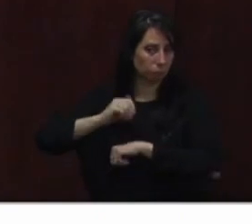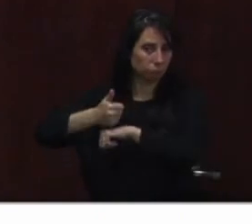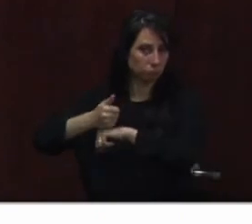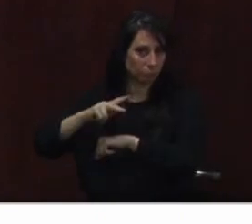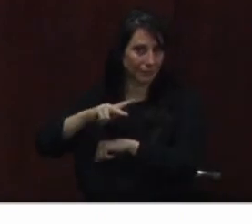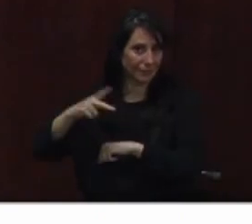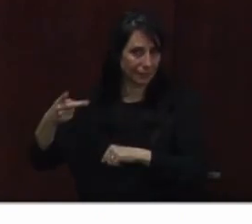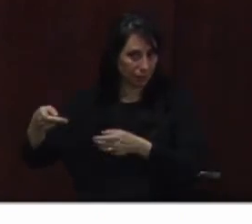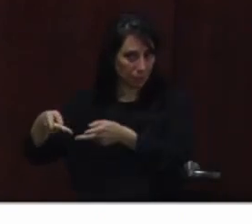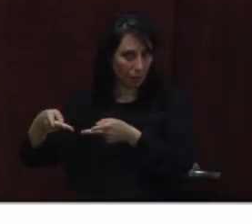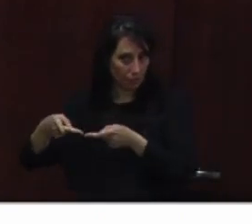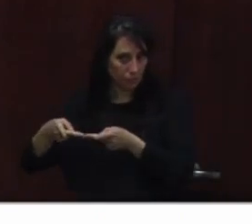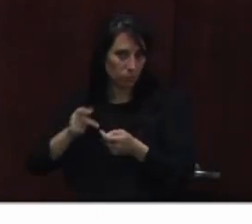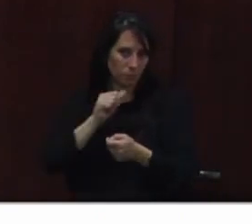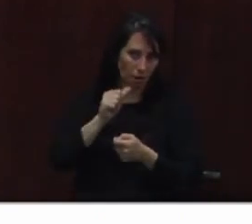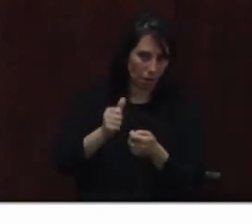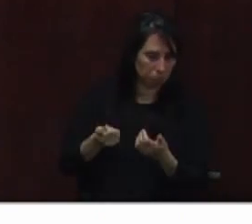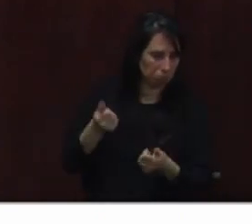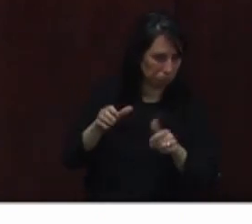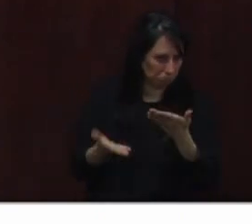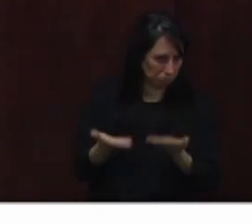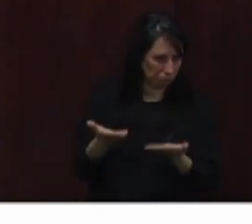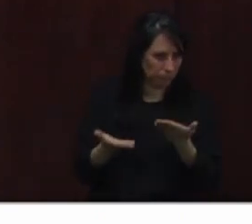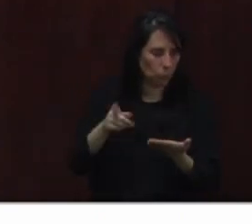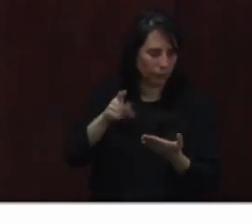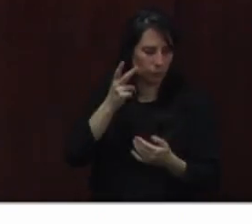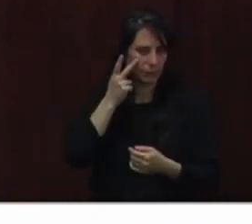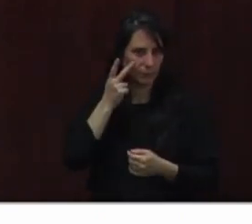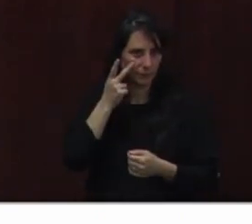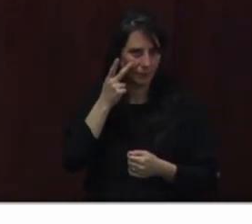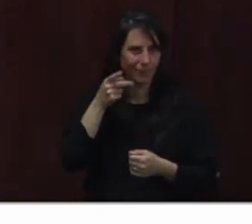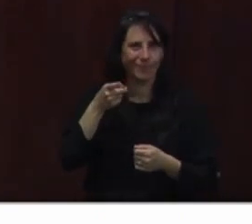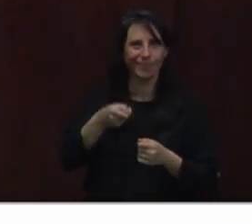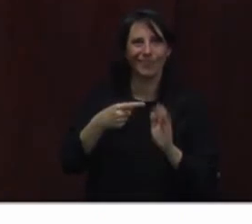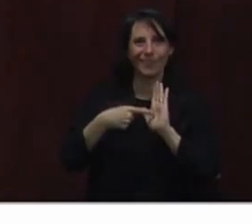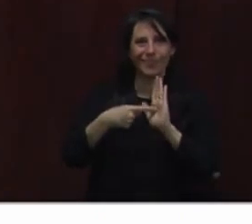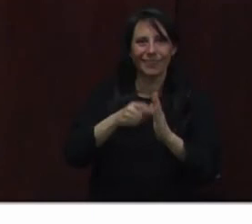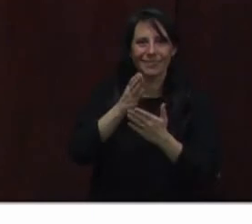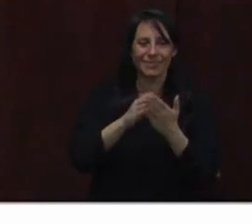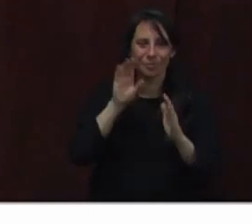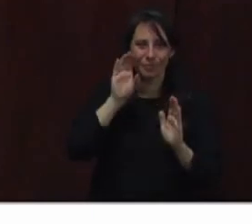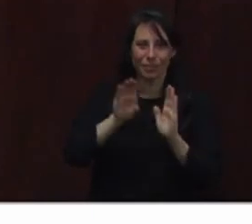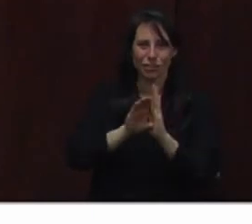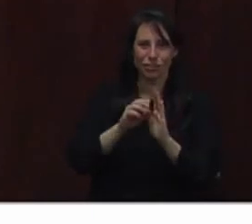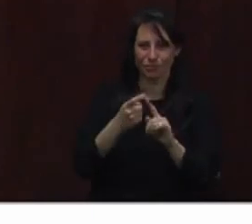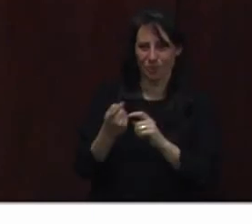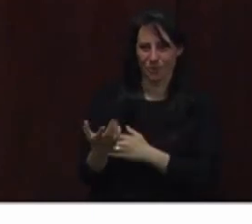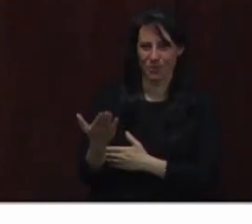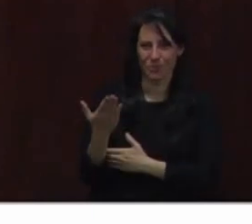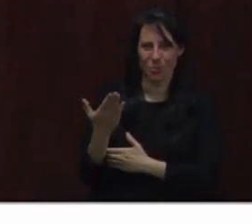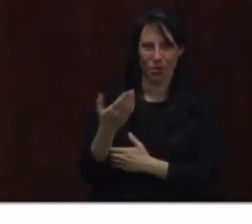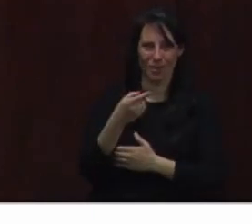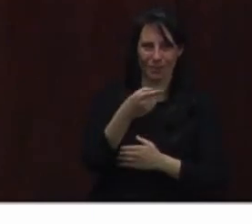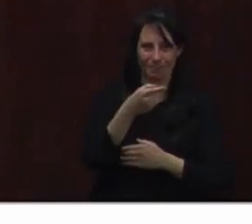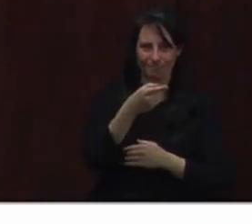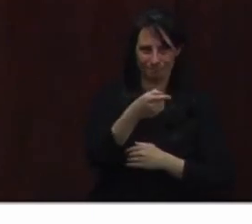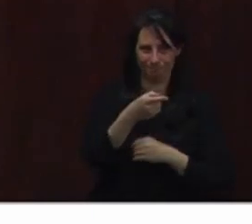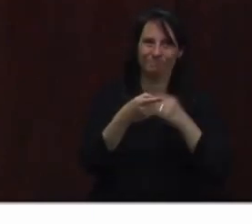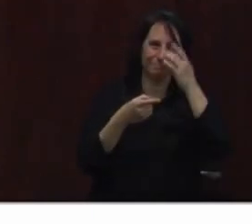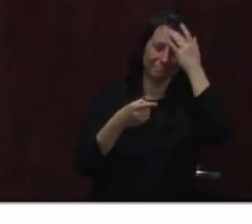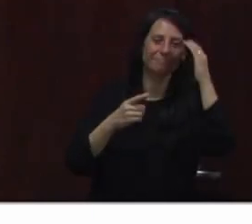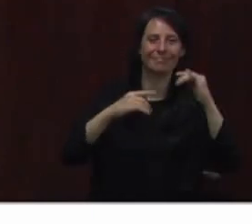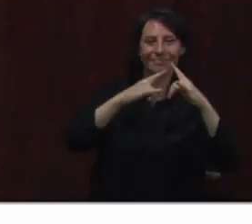current intent. You can see some images from earlier this morning on the operations. You know, we did about